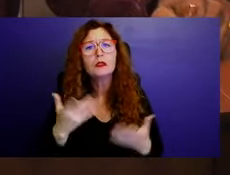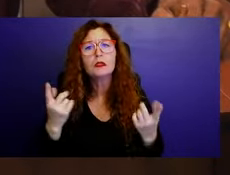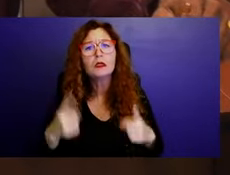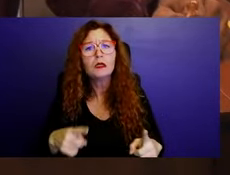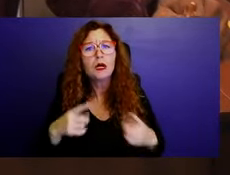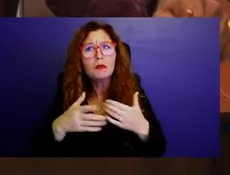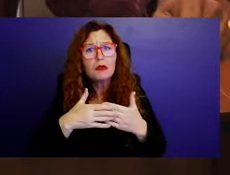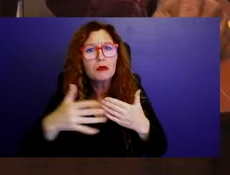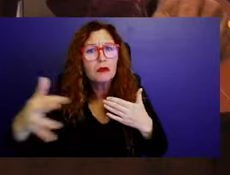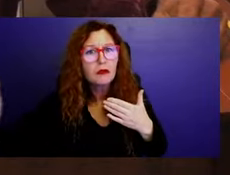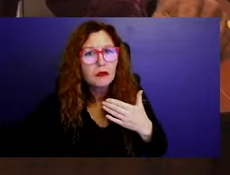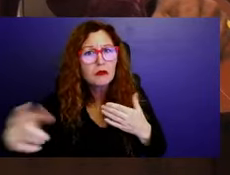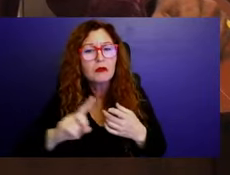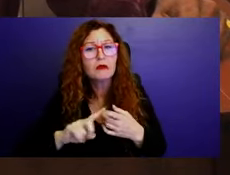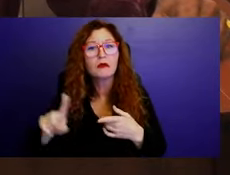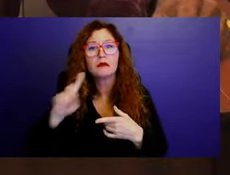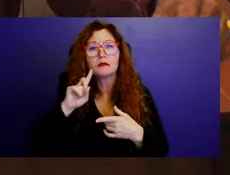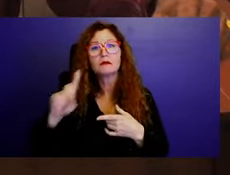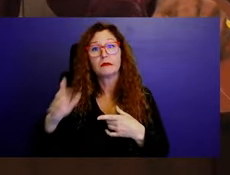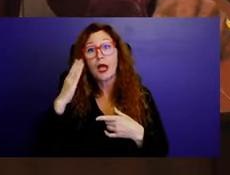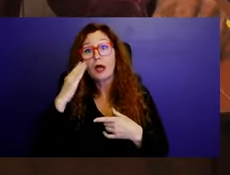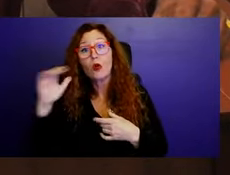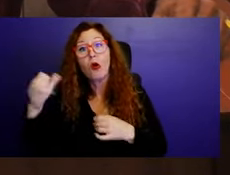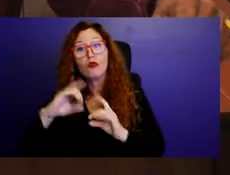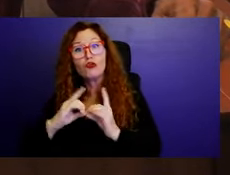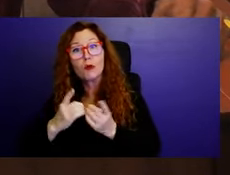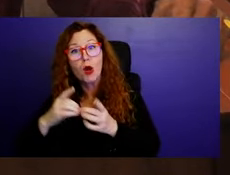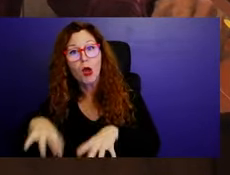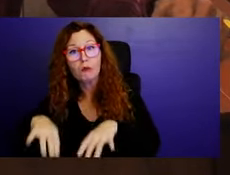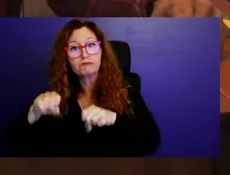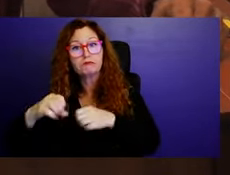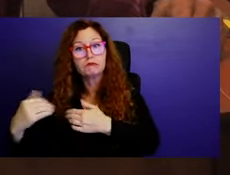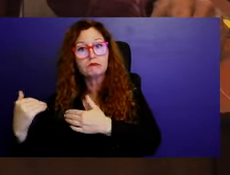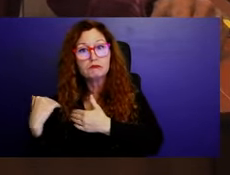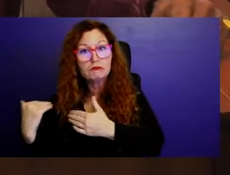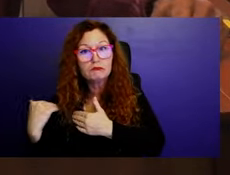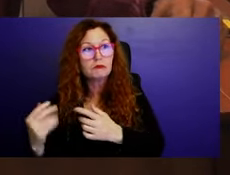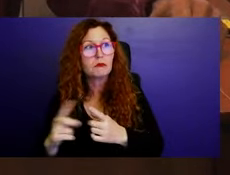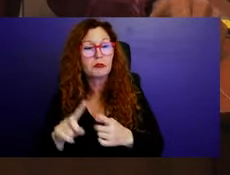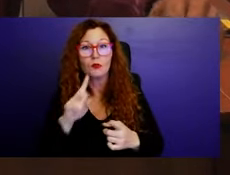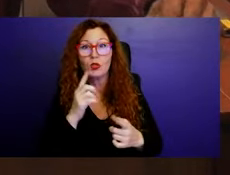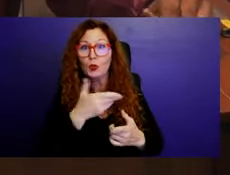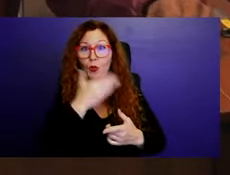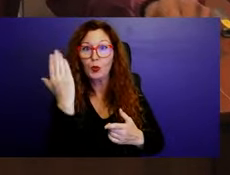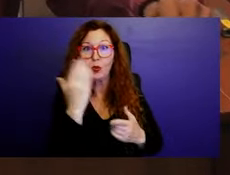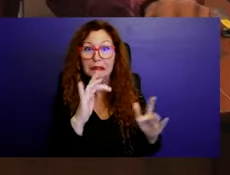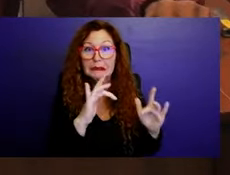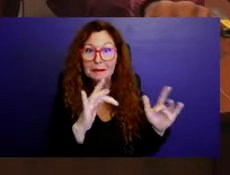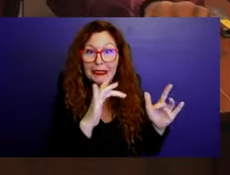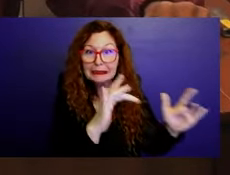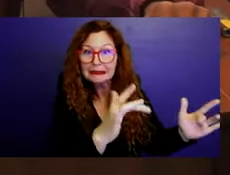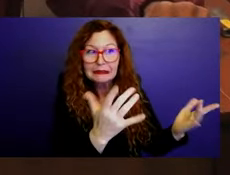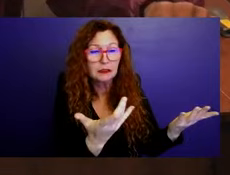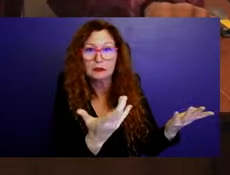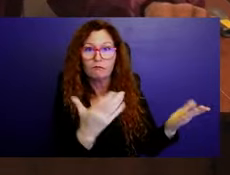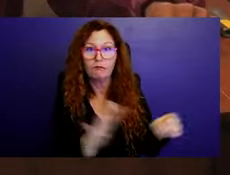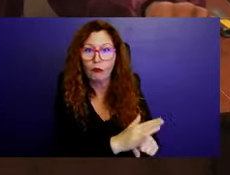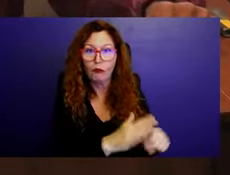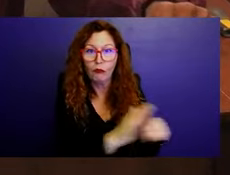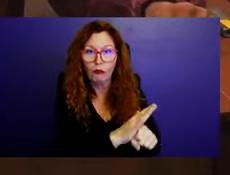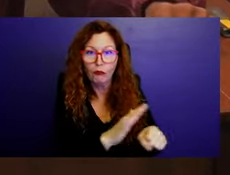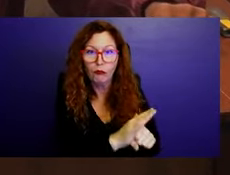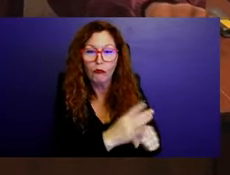burying people. We don't have space. We're having a problem with actually cleaning the cemetery. That's the one that's called Barton.